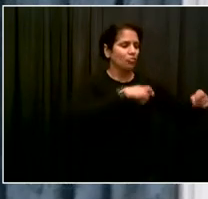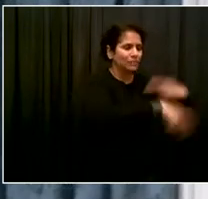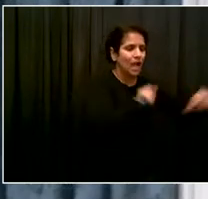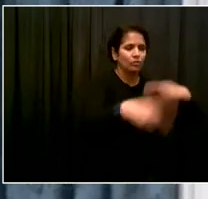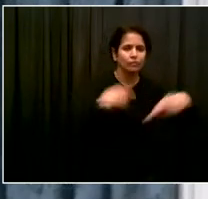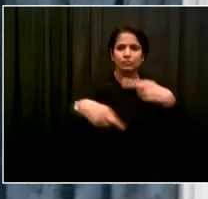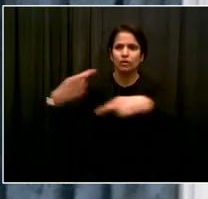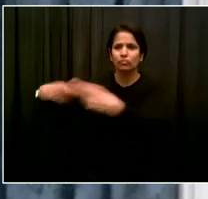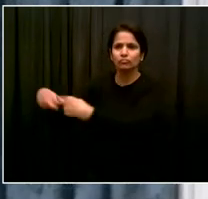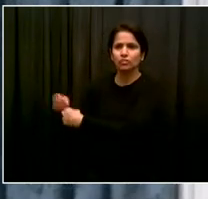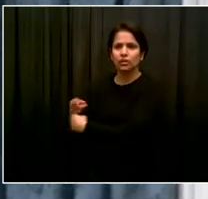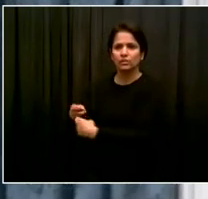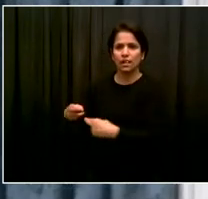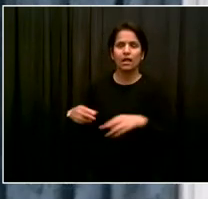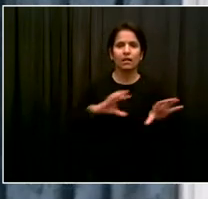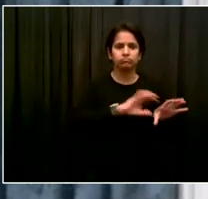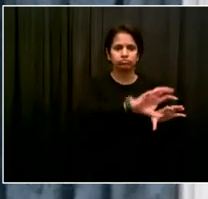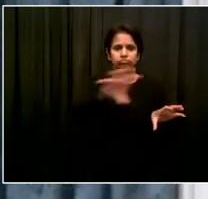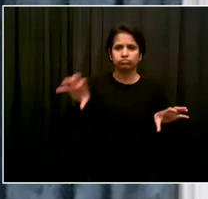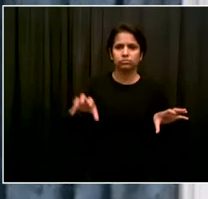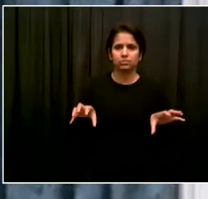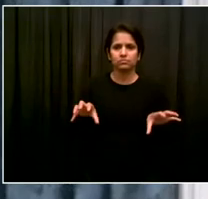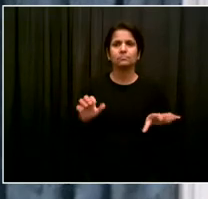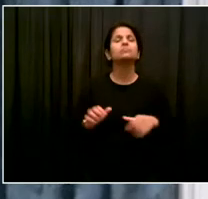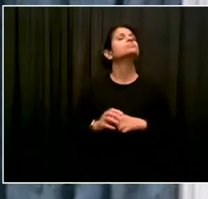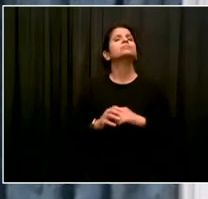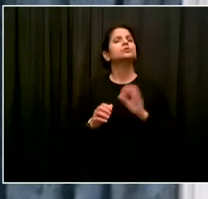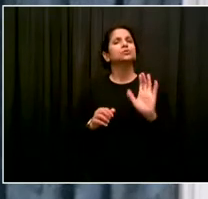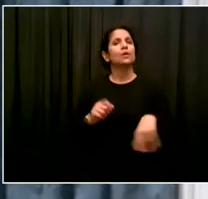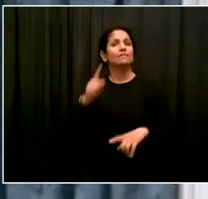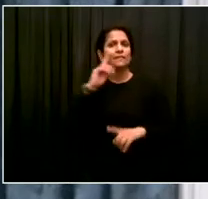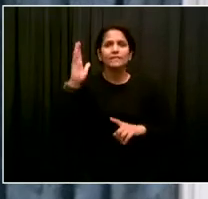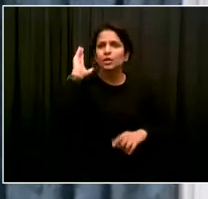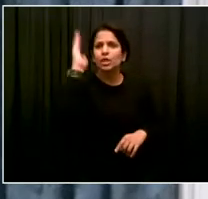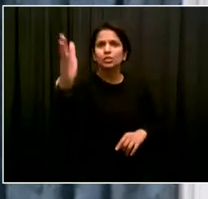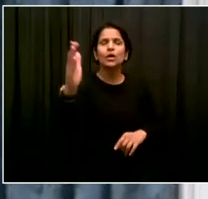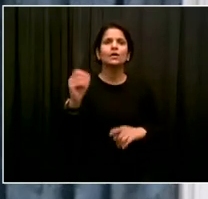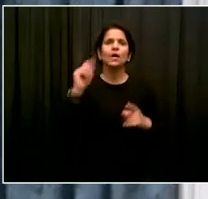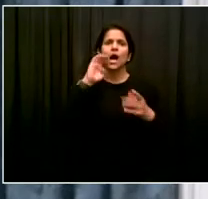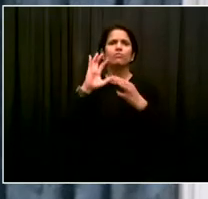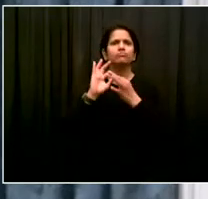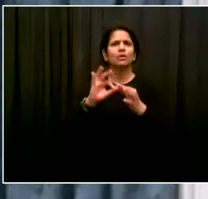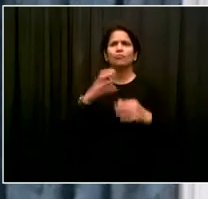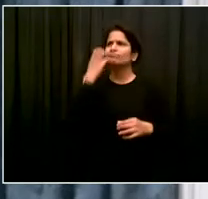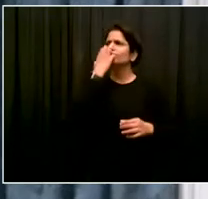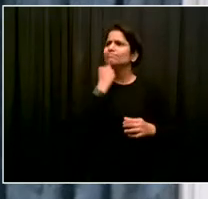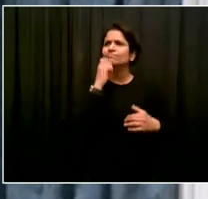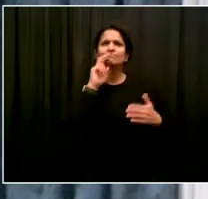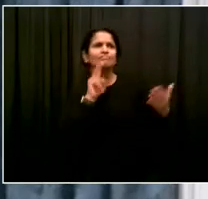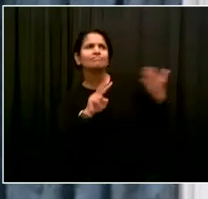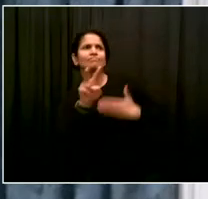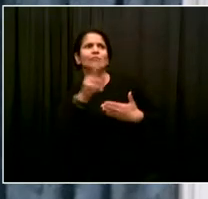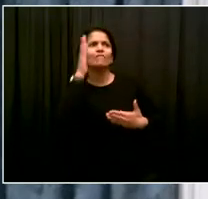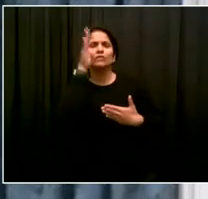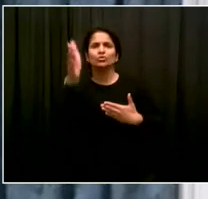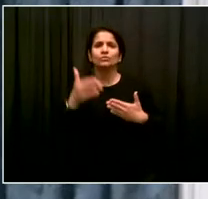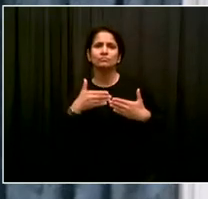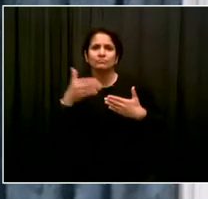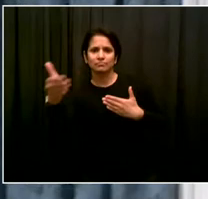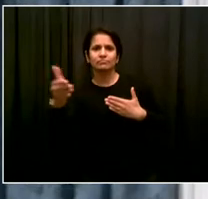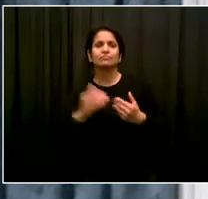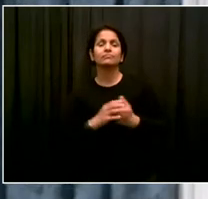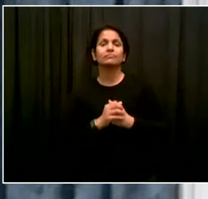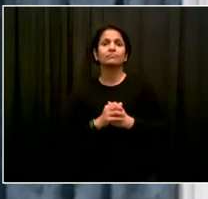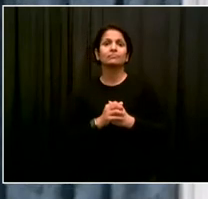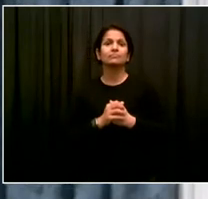forward, building a future that everyone can get behind. We're not only in the waste business, we are in the sustainability business.